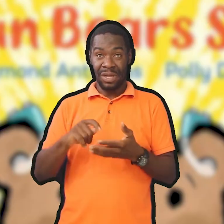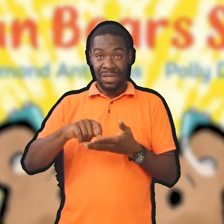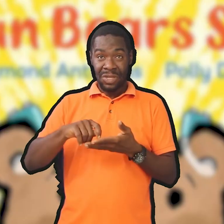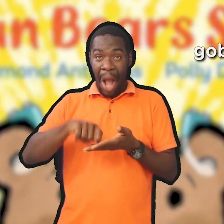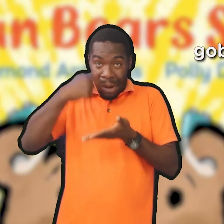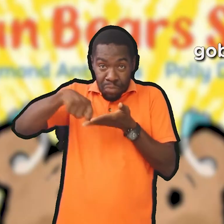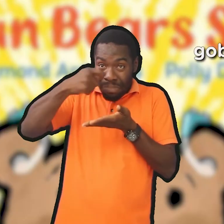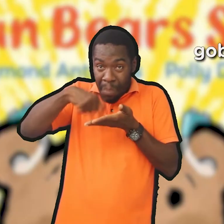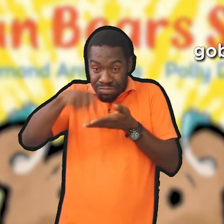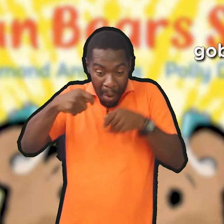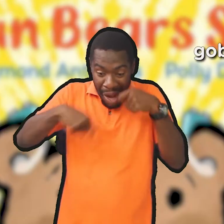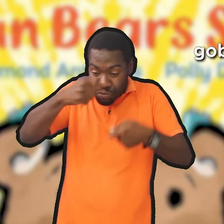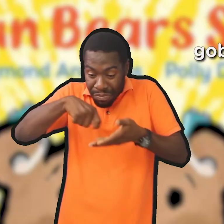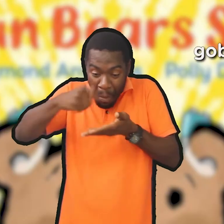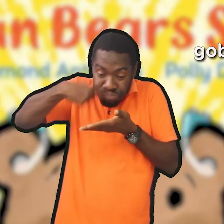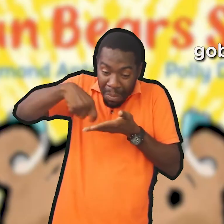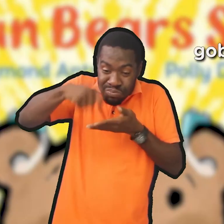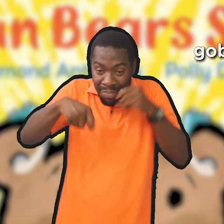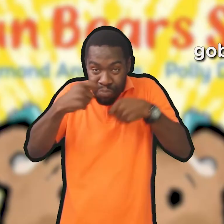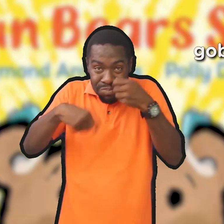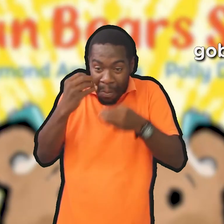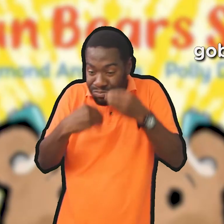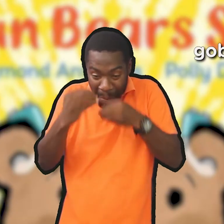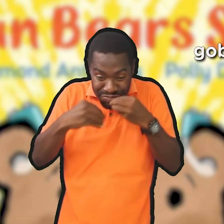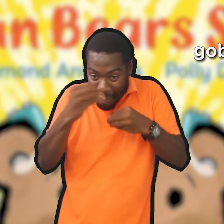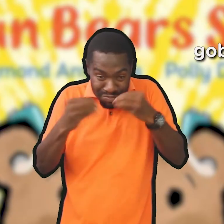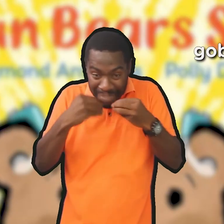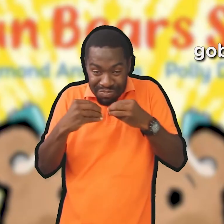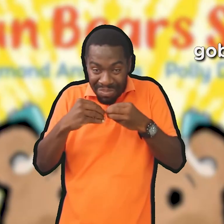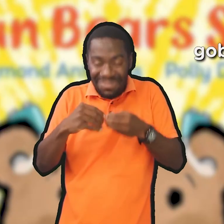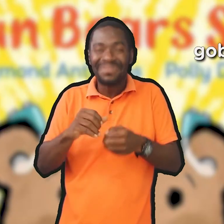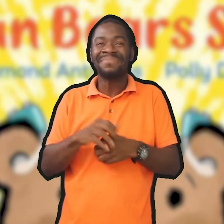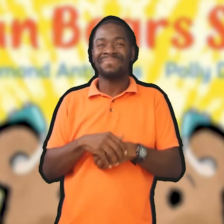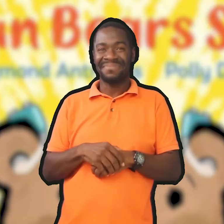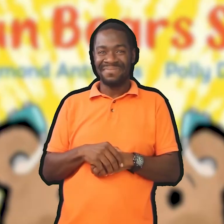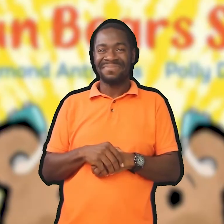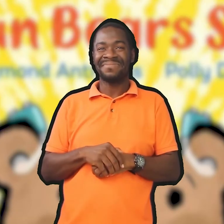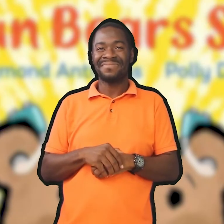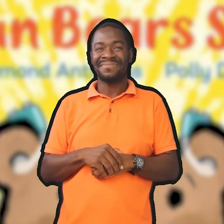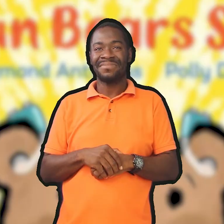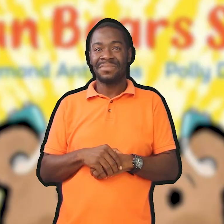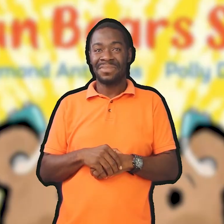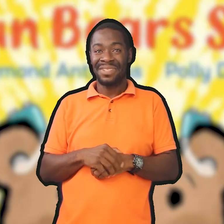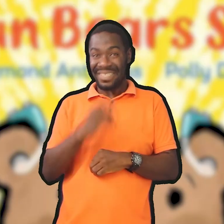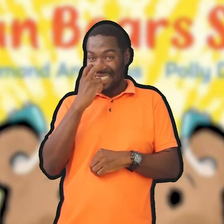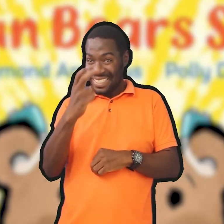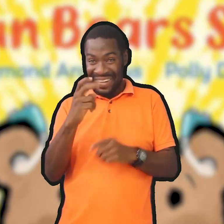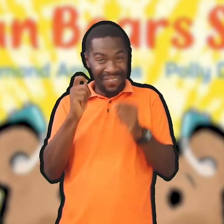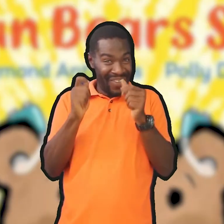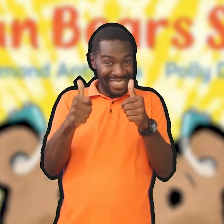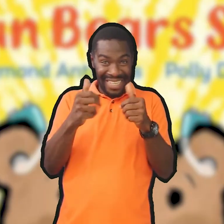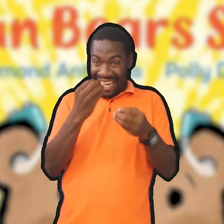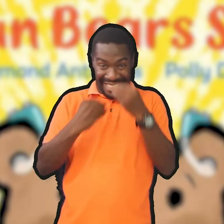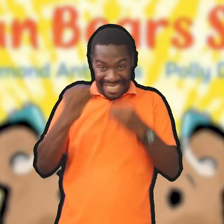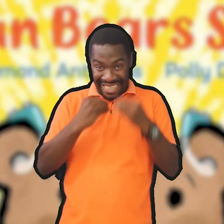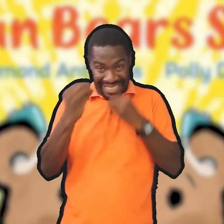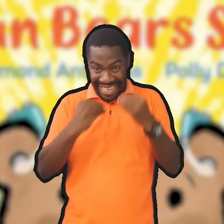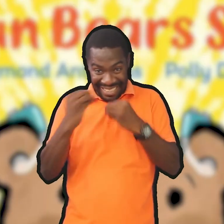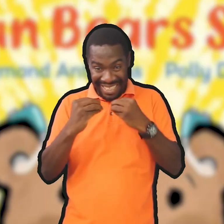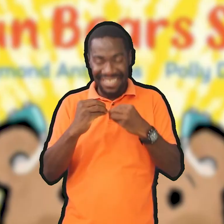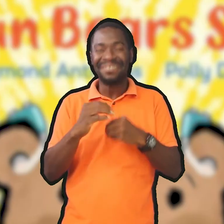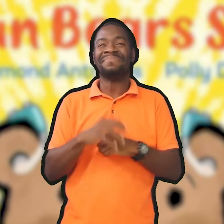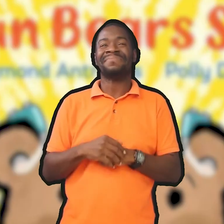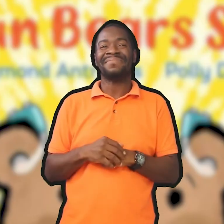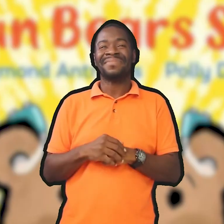This is Gobble up. Gobble up. See how fast it goes.